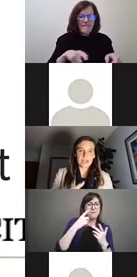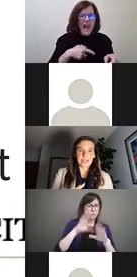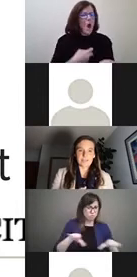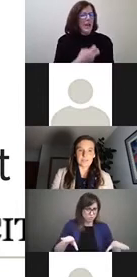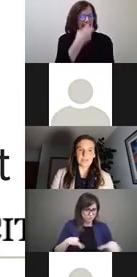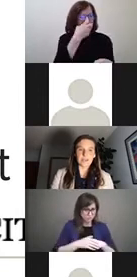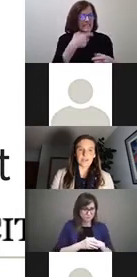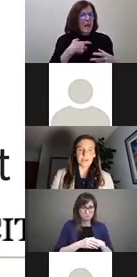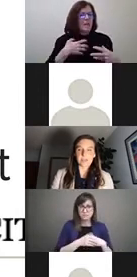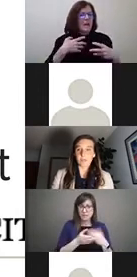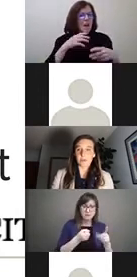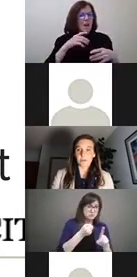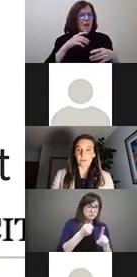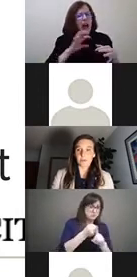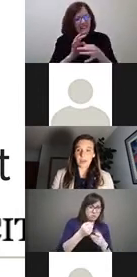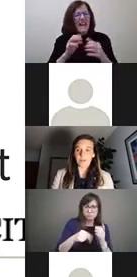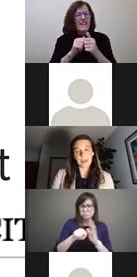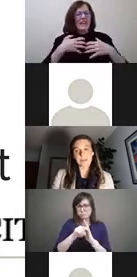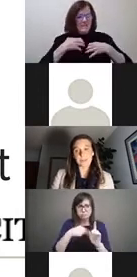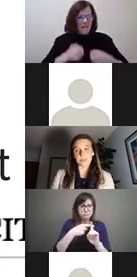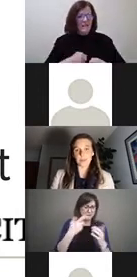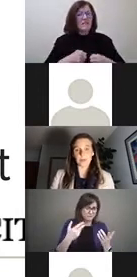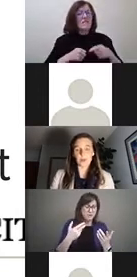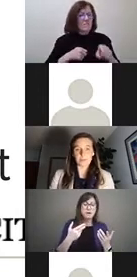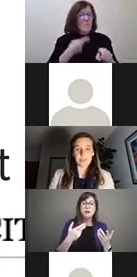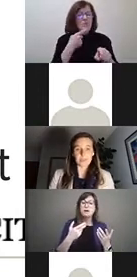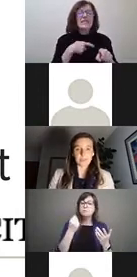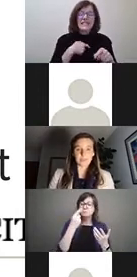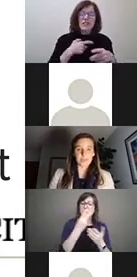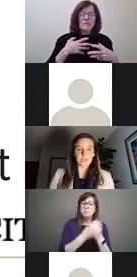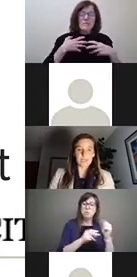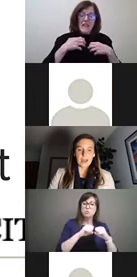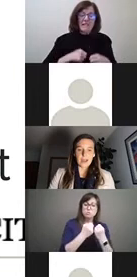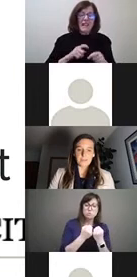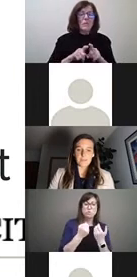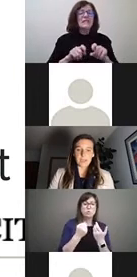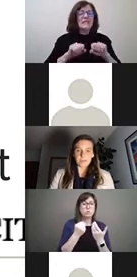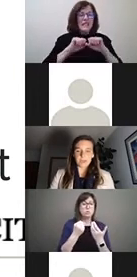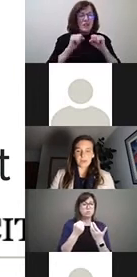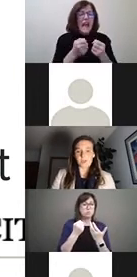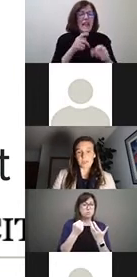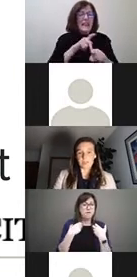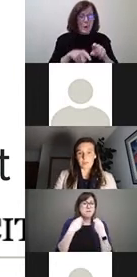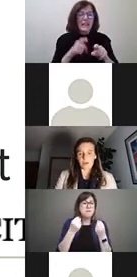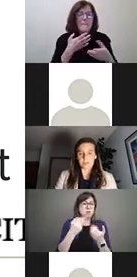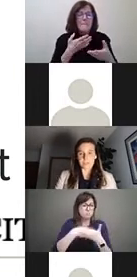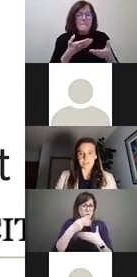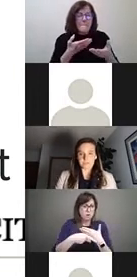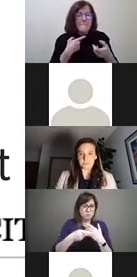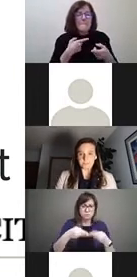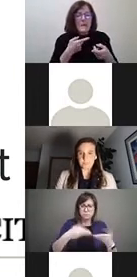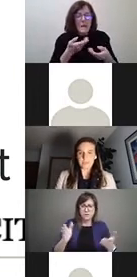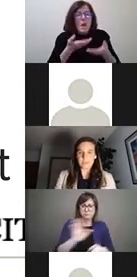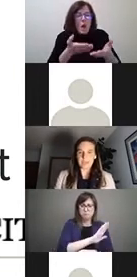you know, I just highlight from this figure that these are both health and social programs that are delivered by countries and by provinces.